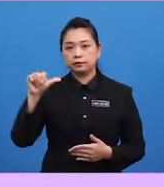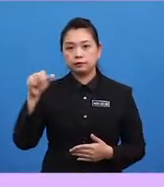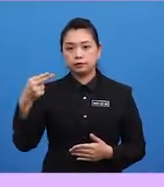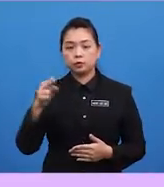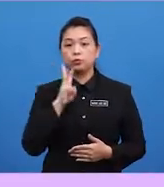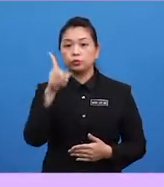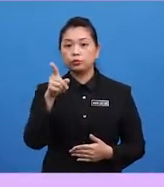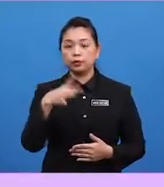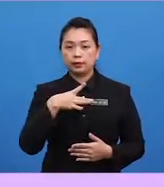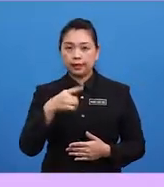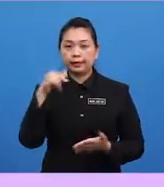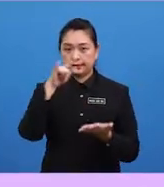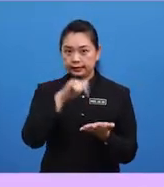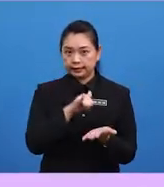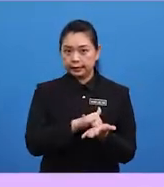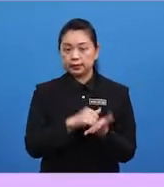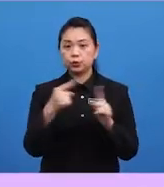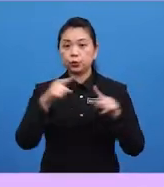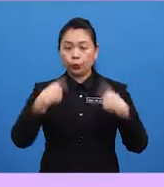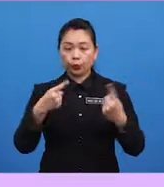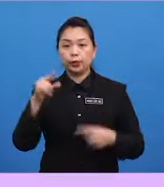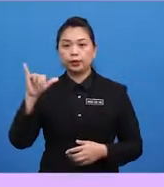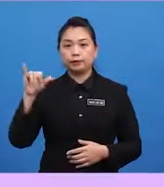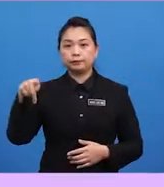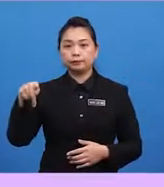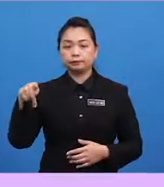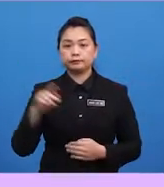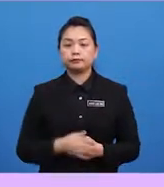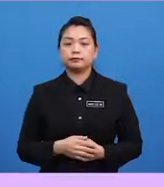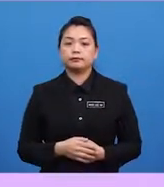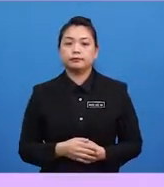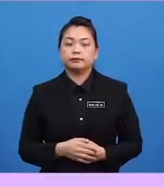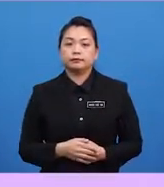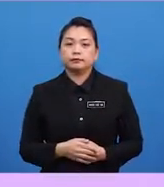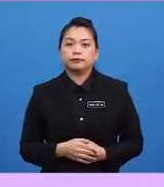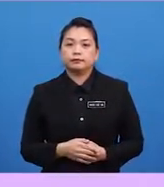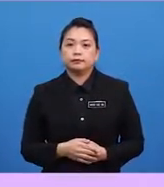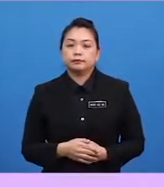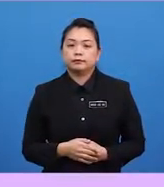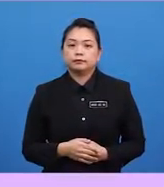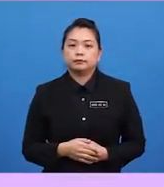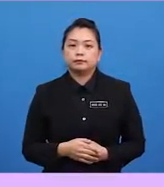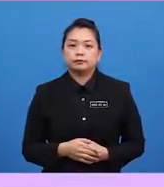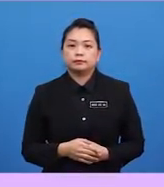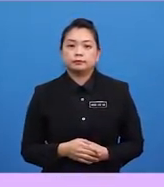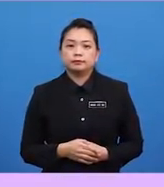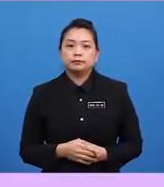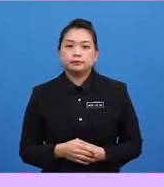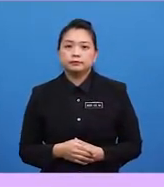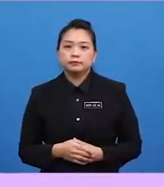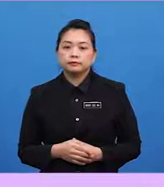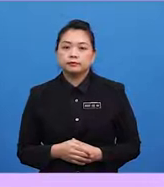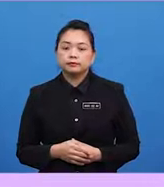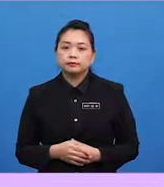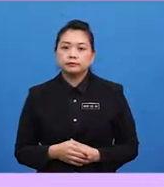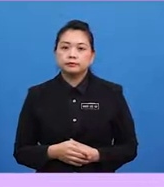go? Yeah. Another note is that when you do use yes, then to answer